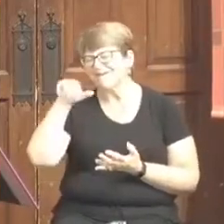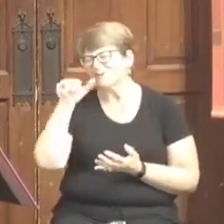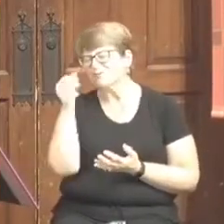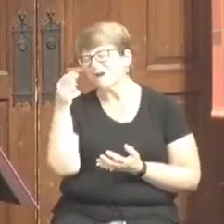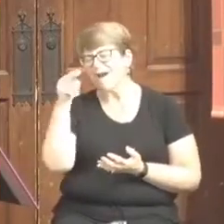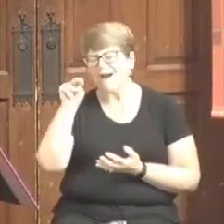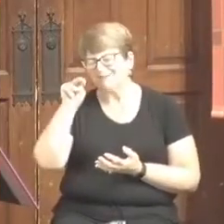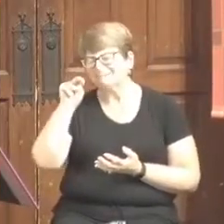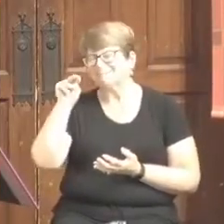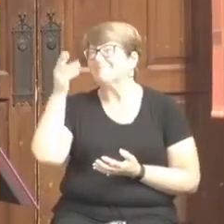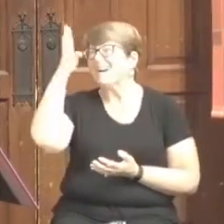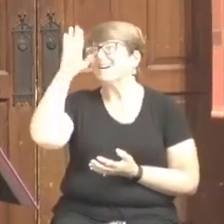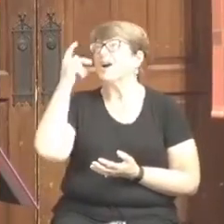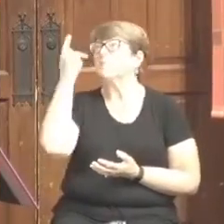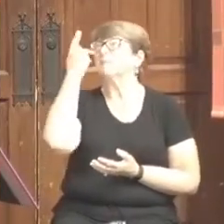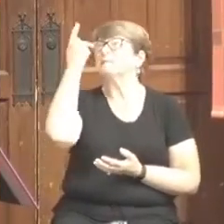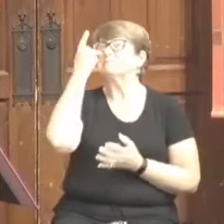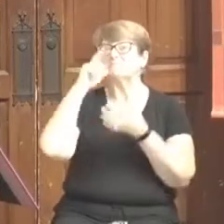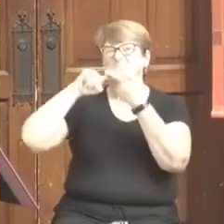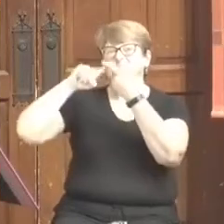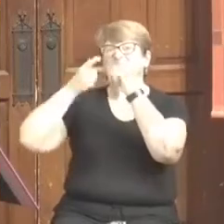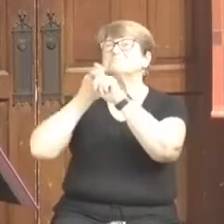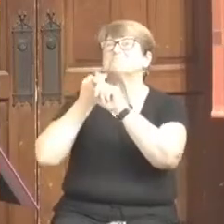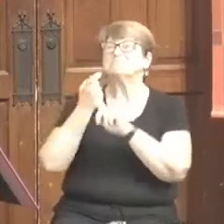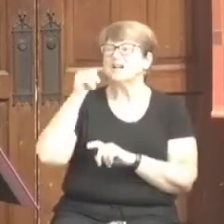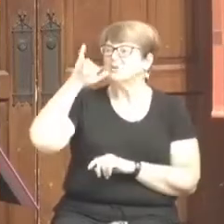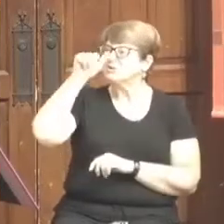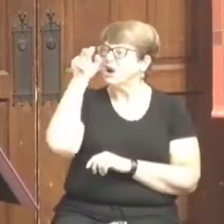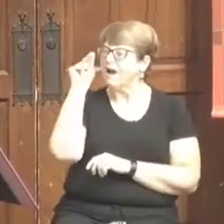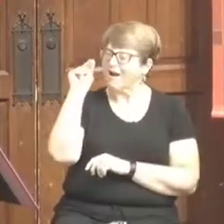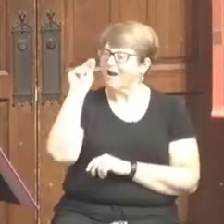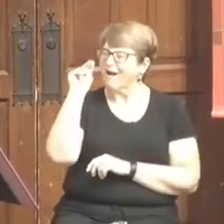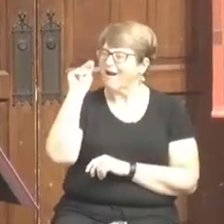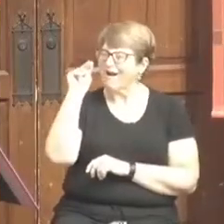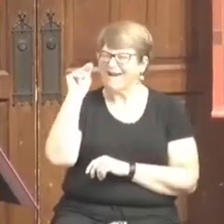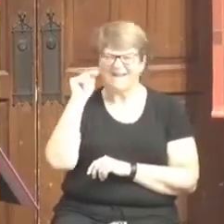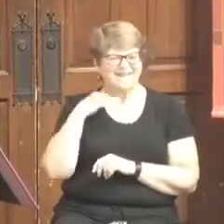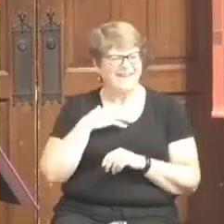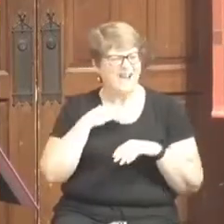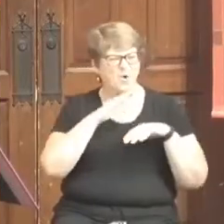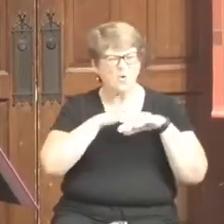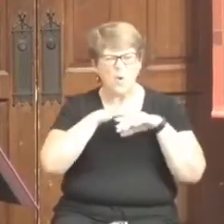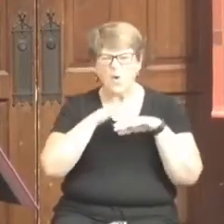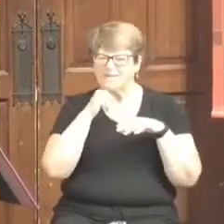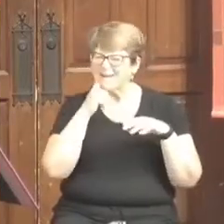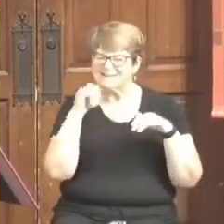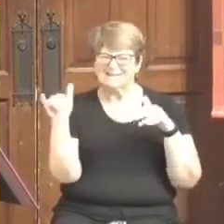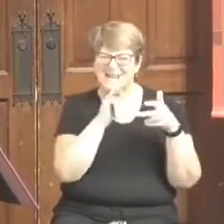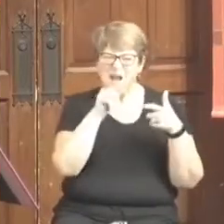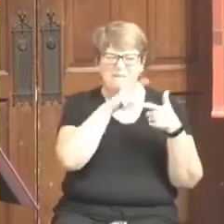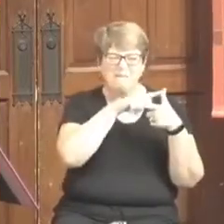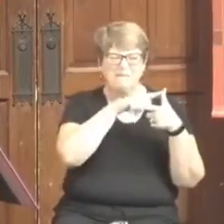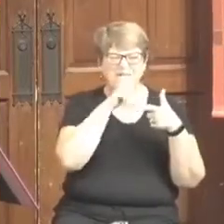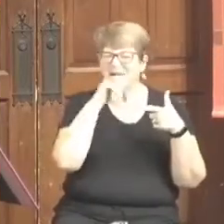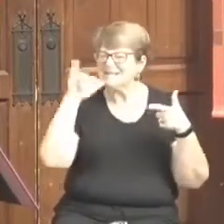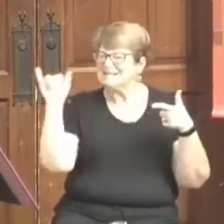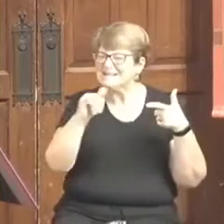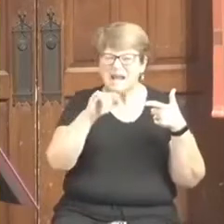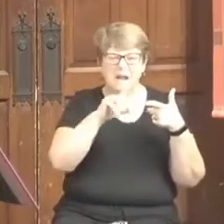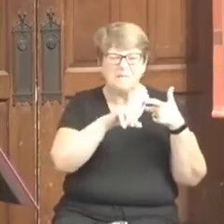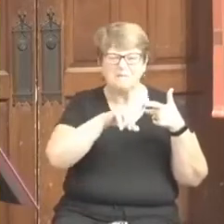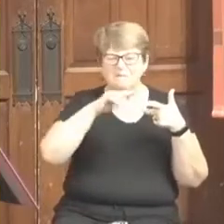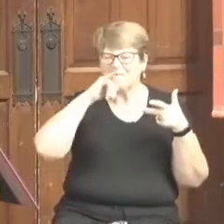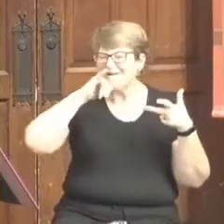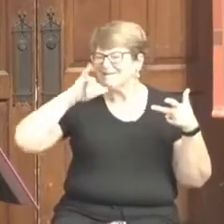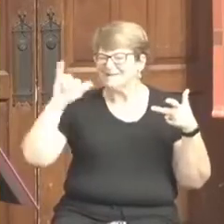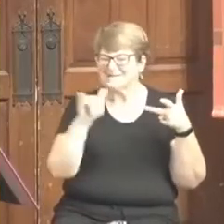on a first name basis. John, I didn't call you to be Bishop Matthews. I didn't call you to be